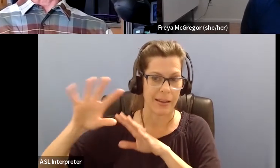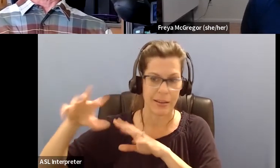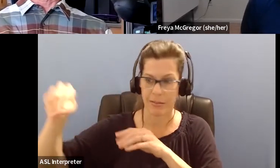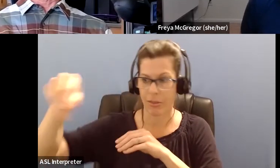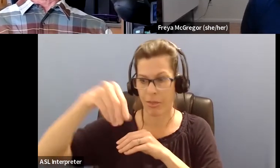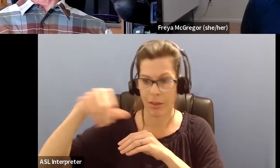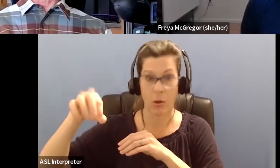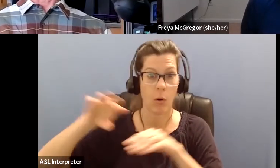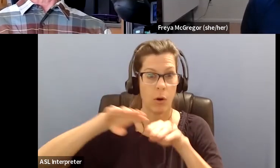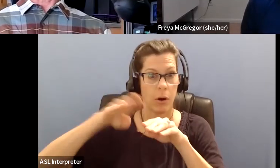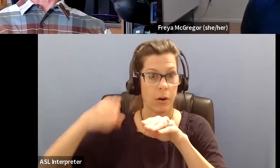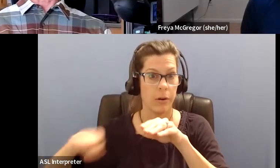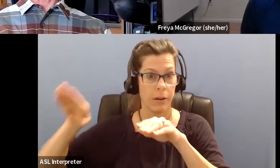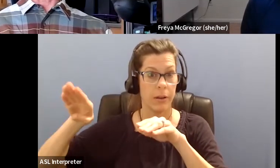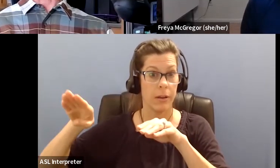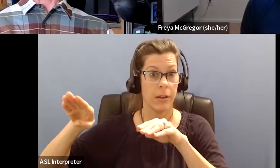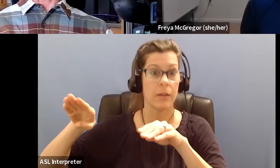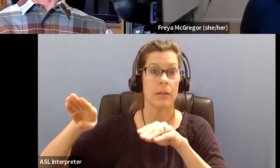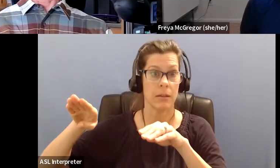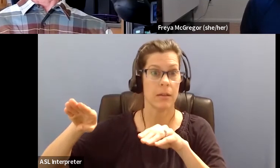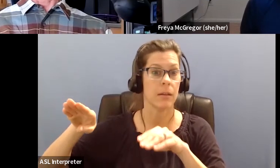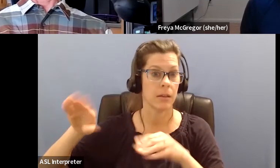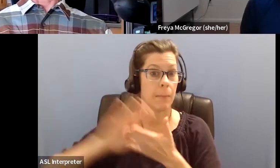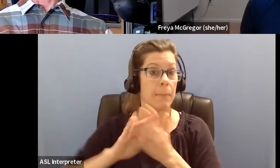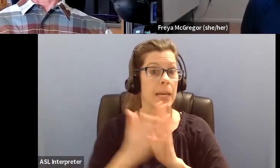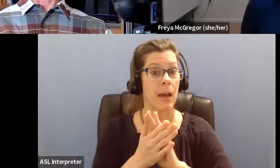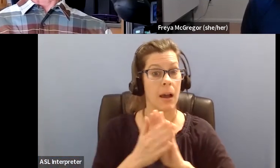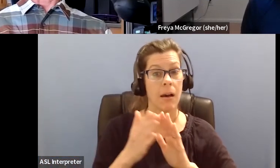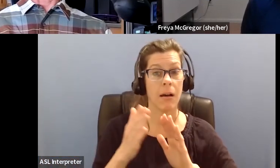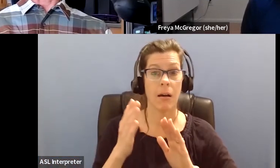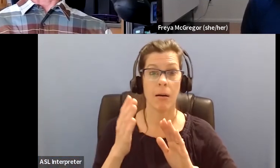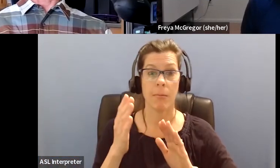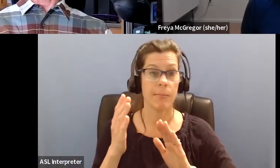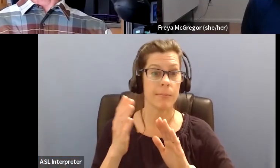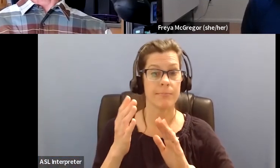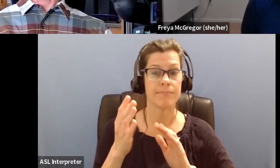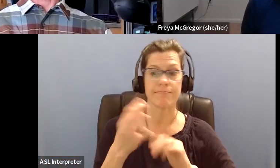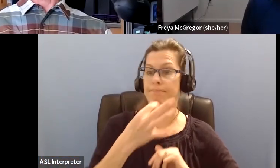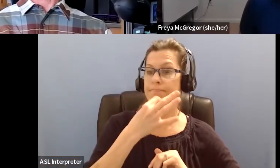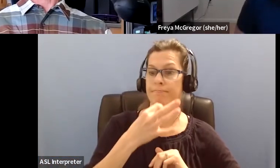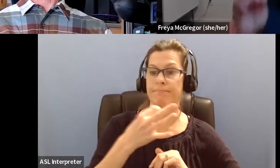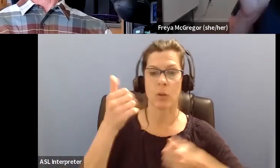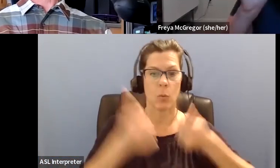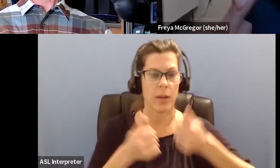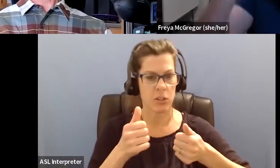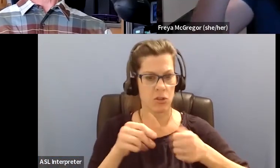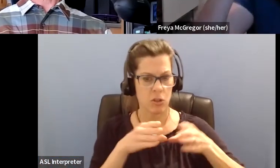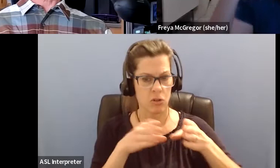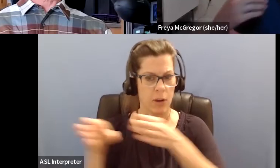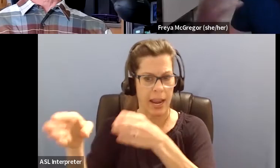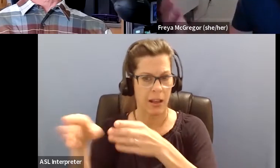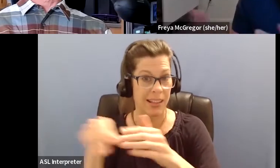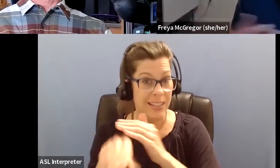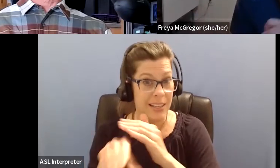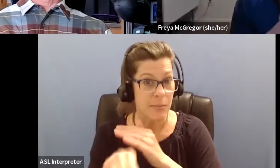a rut. So that they be, they become the scout that I think that would be fantastic. Sure. And in, in terms just